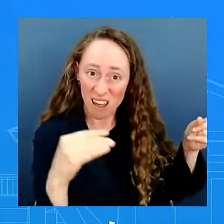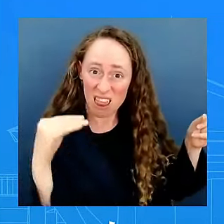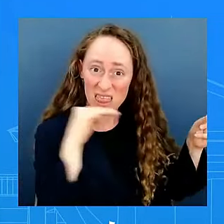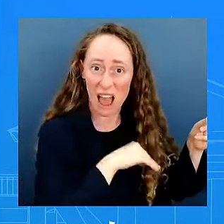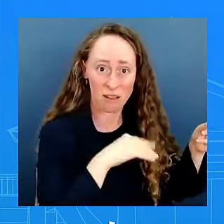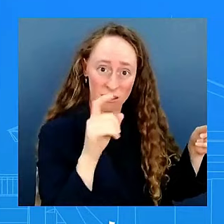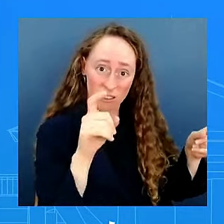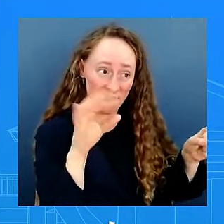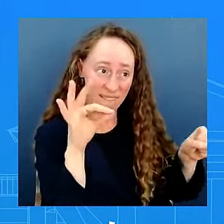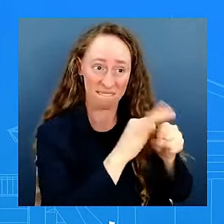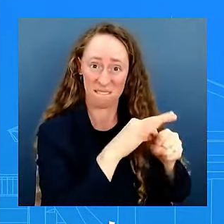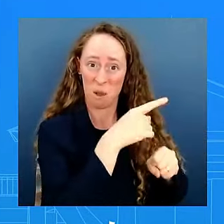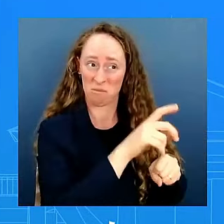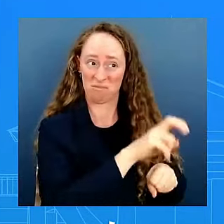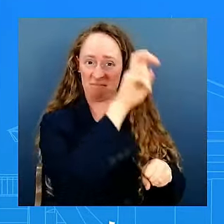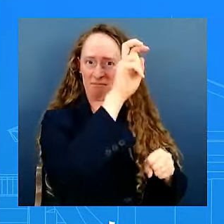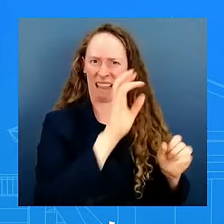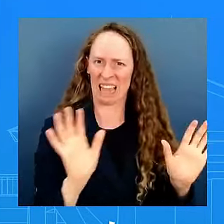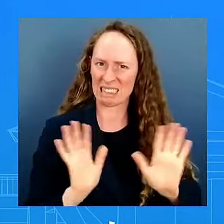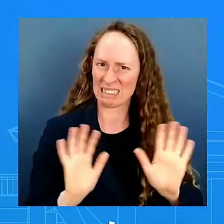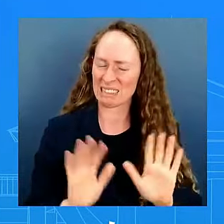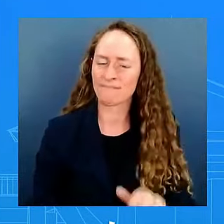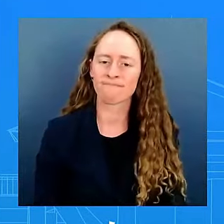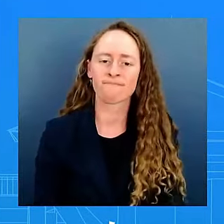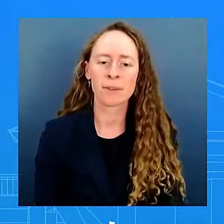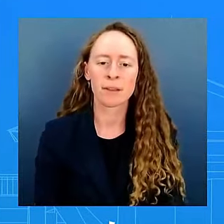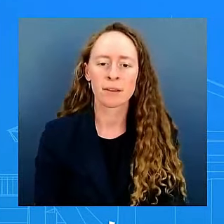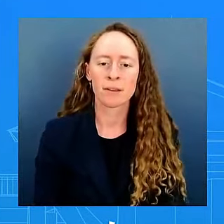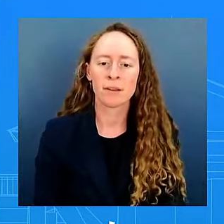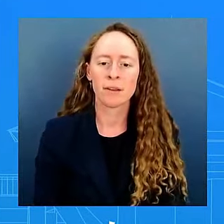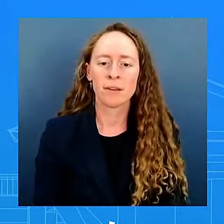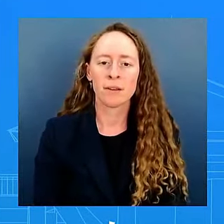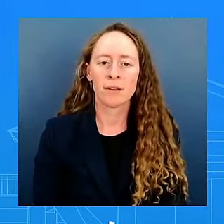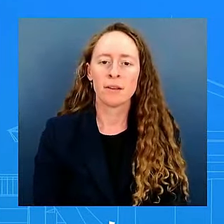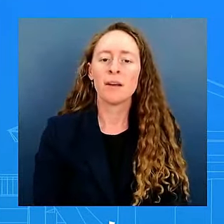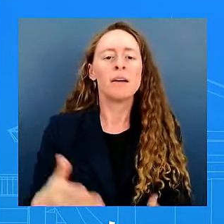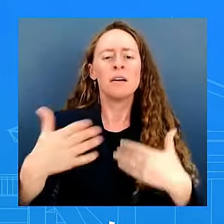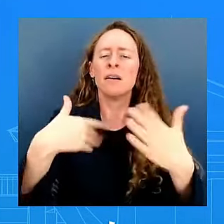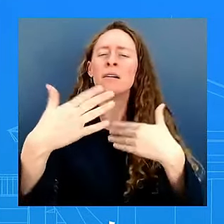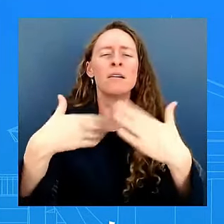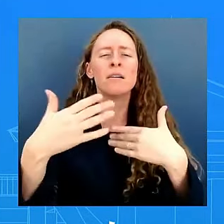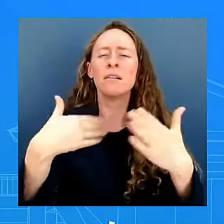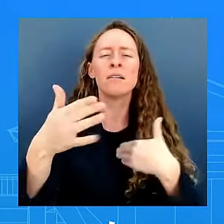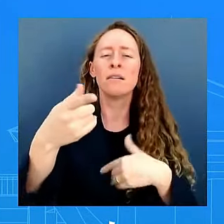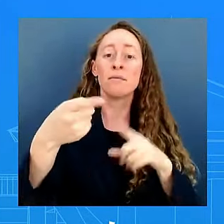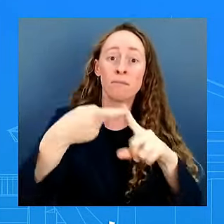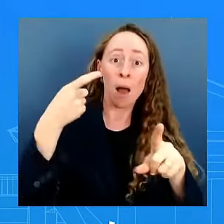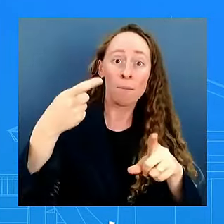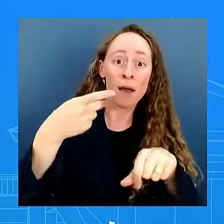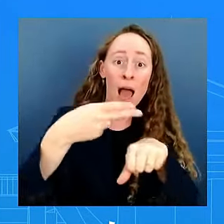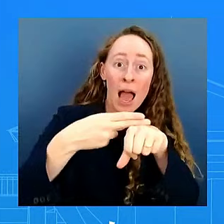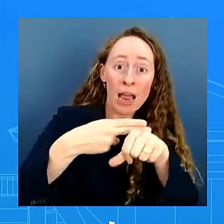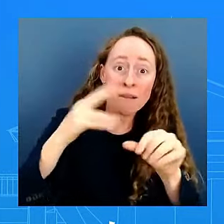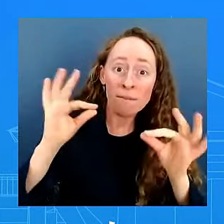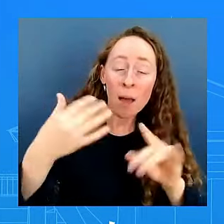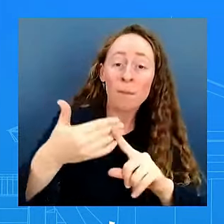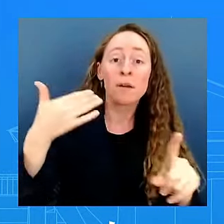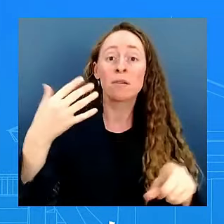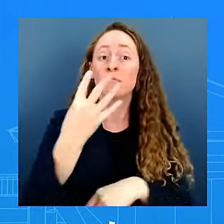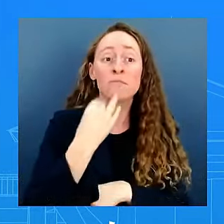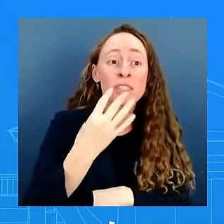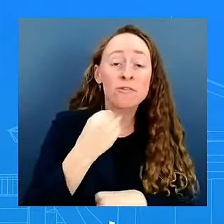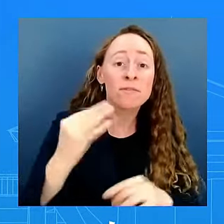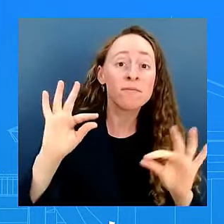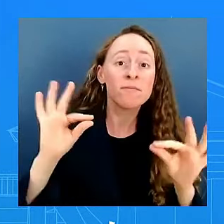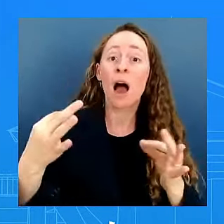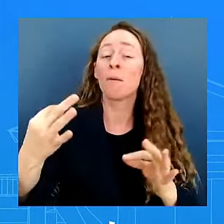matter if you're haitian american if it doesn't matter if you're jewish american it doesn't matter if you're it doesn't muslim american all of us should come together when we